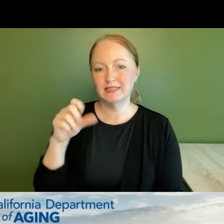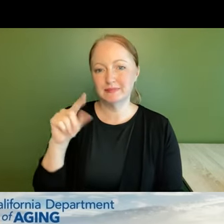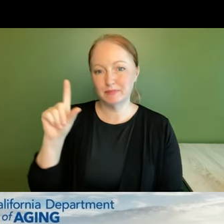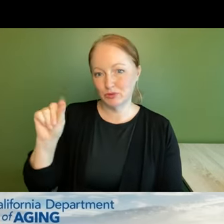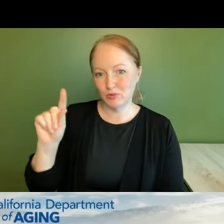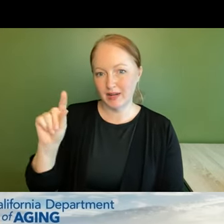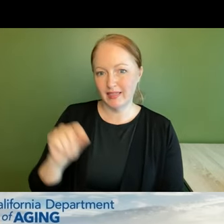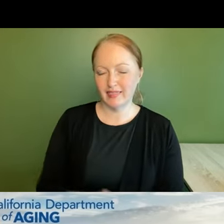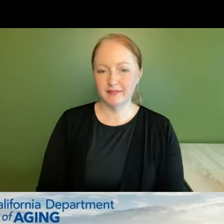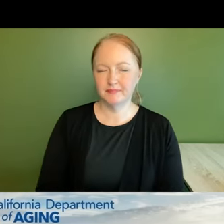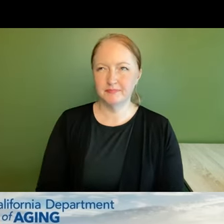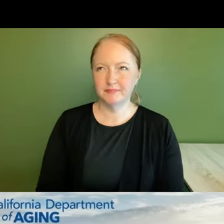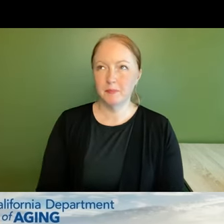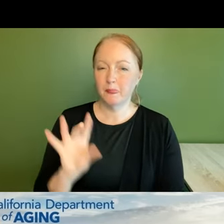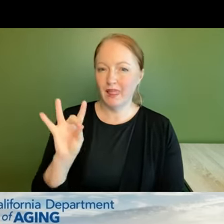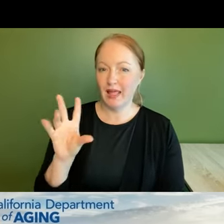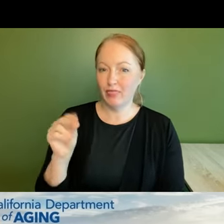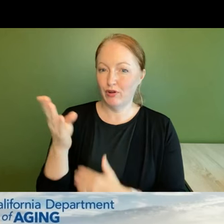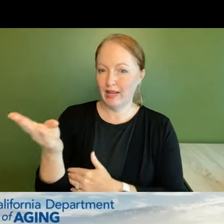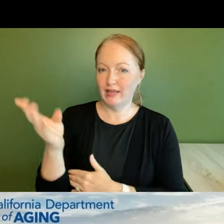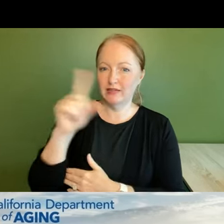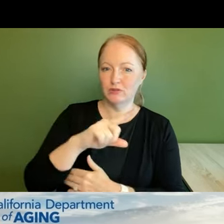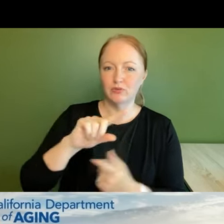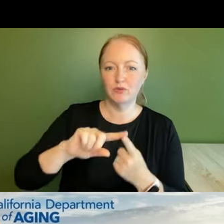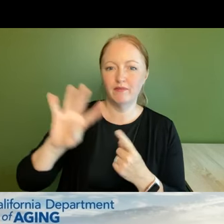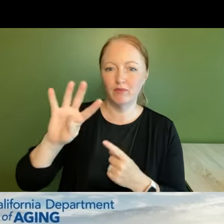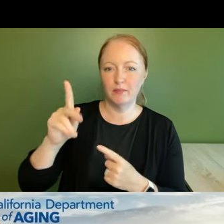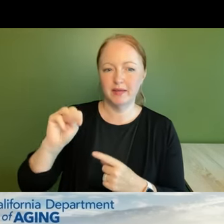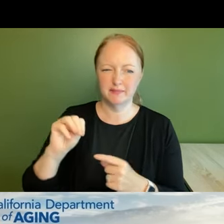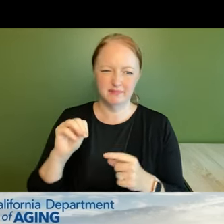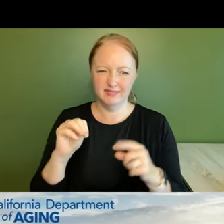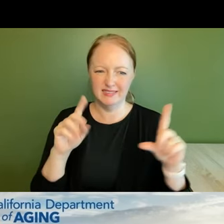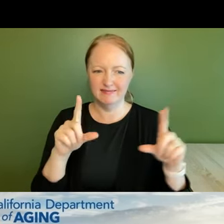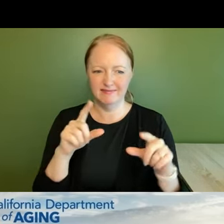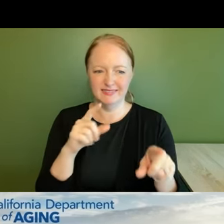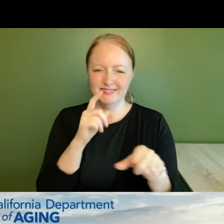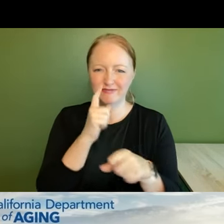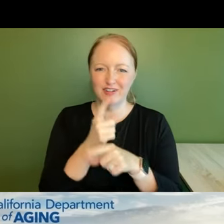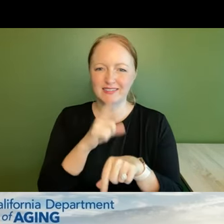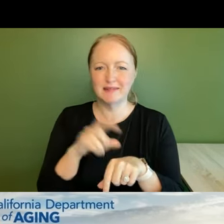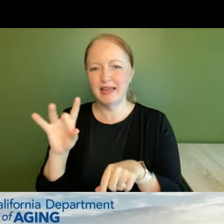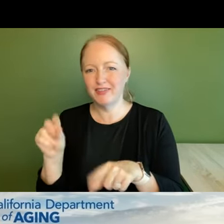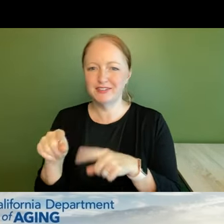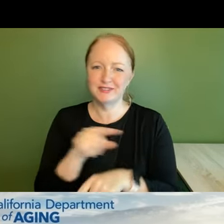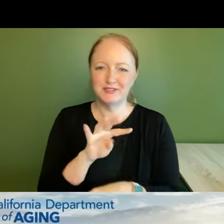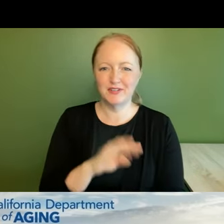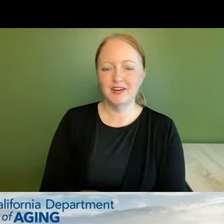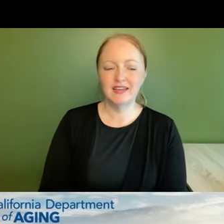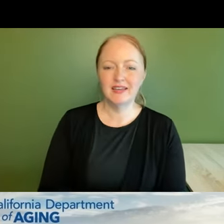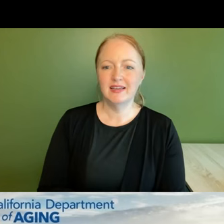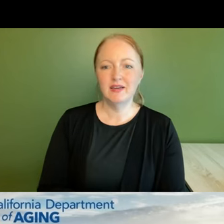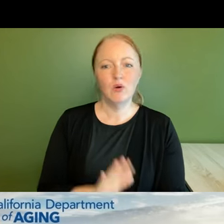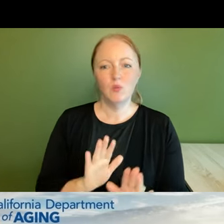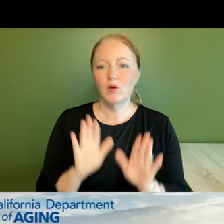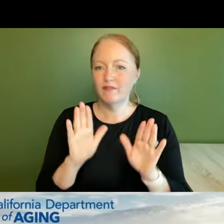um actually 8 30 a.m to 4 p.m the slide is slightly incorrect um and this is a real um fantastic opportunity